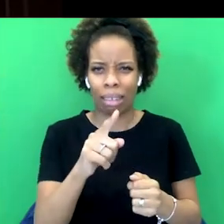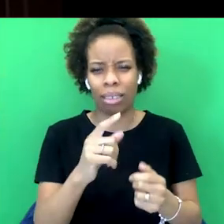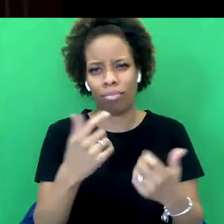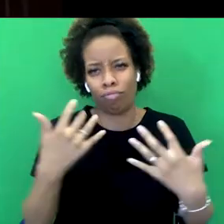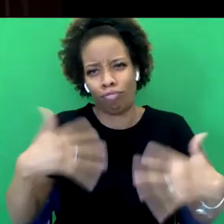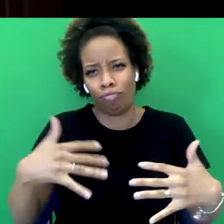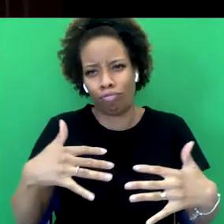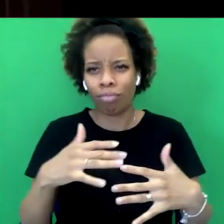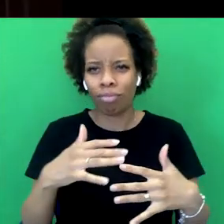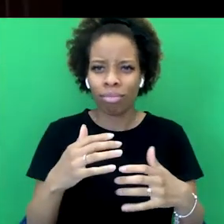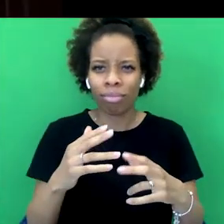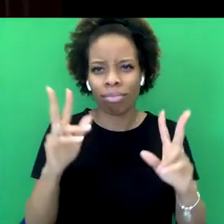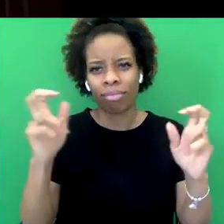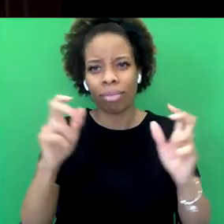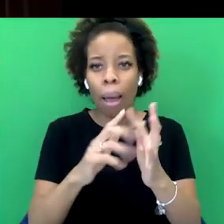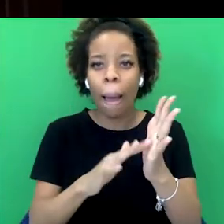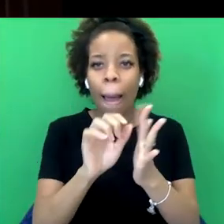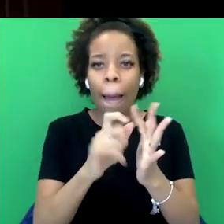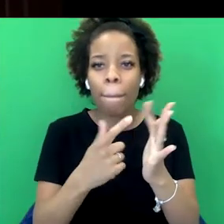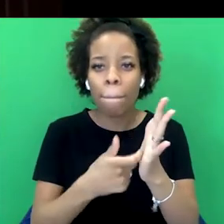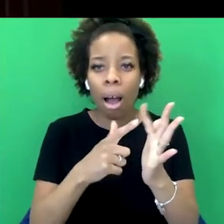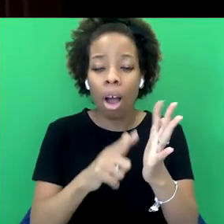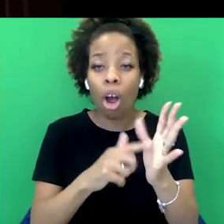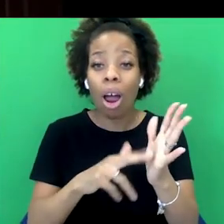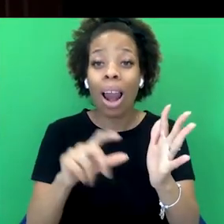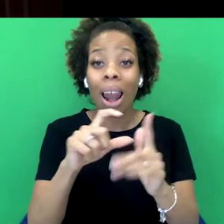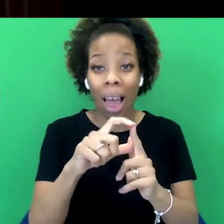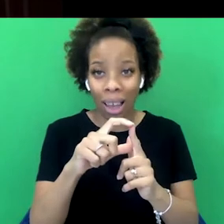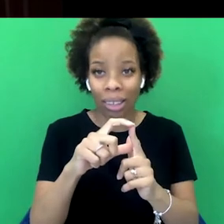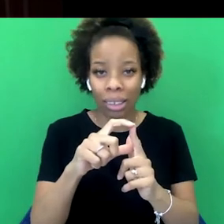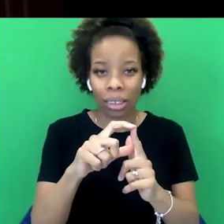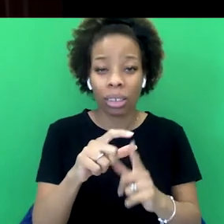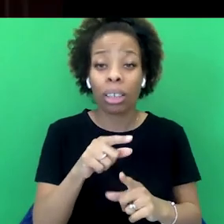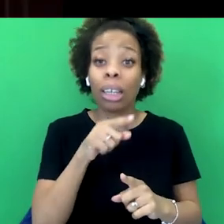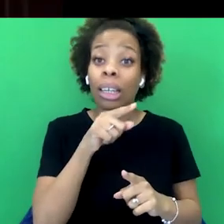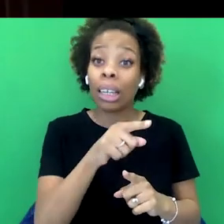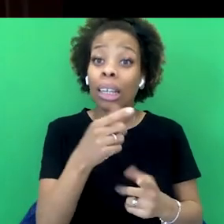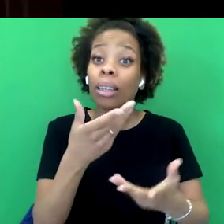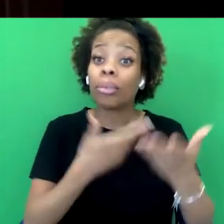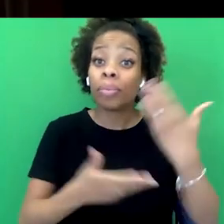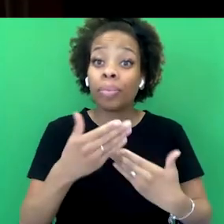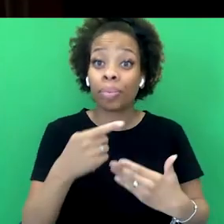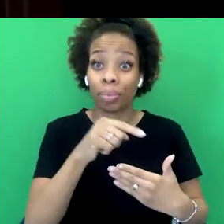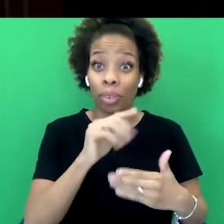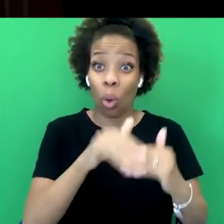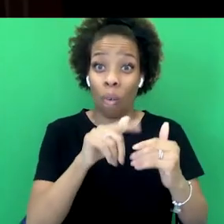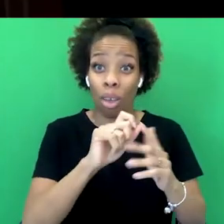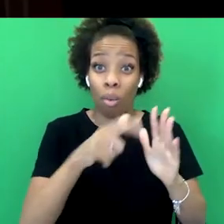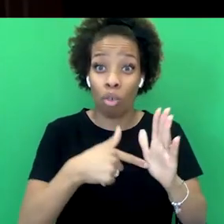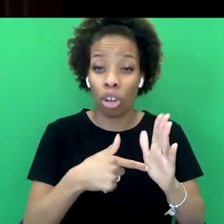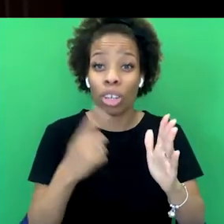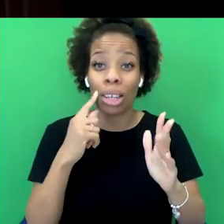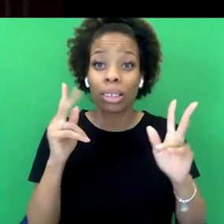which to start on the theme of not pretending that we're friends, he told me about about four years ago in a little sushi place